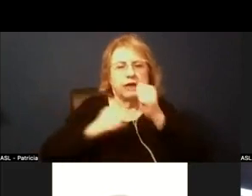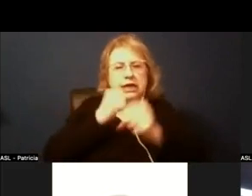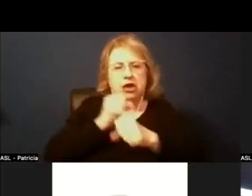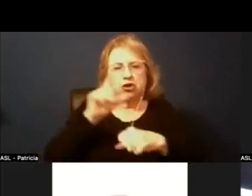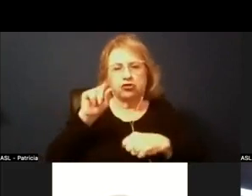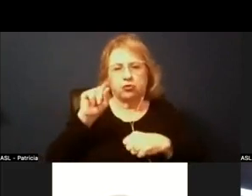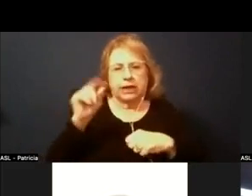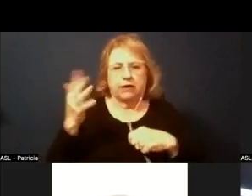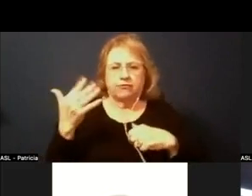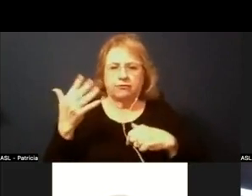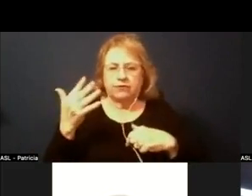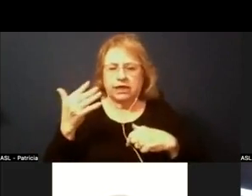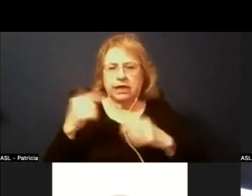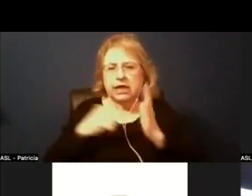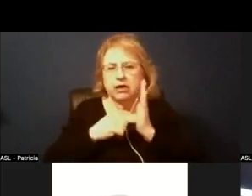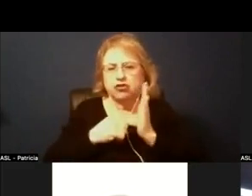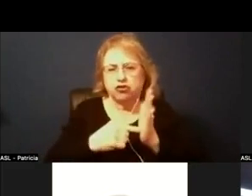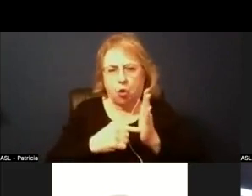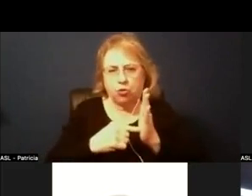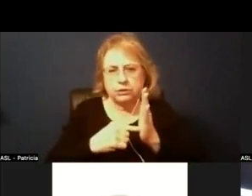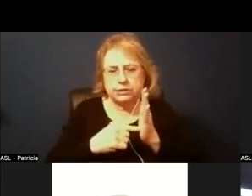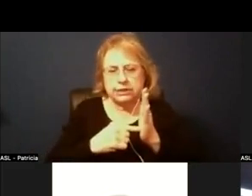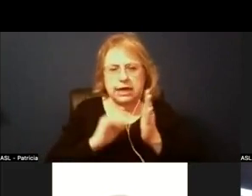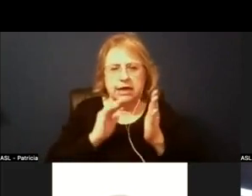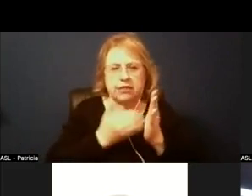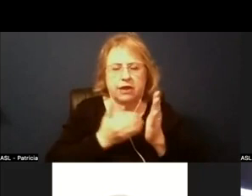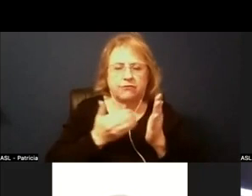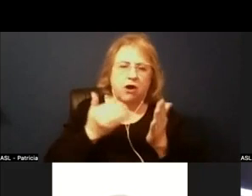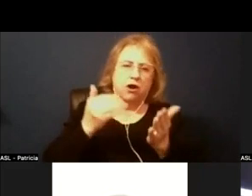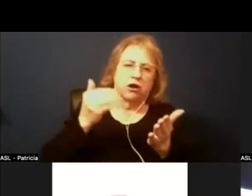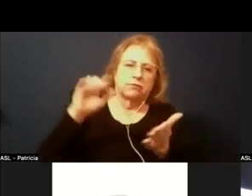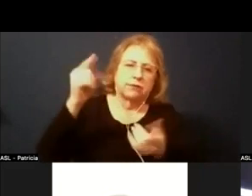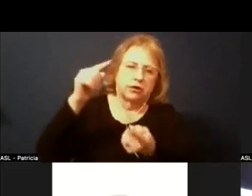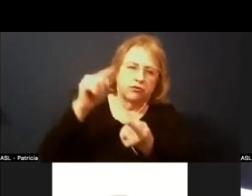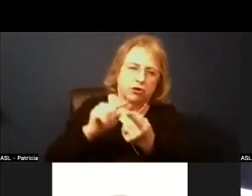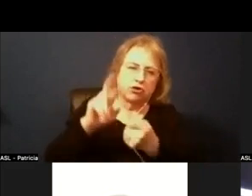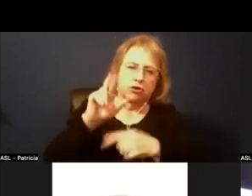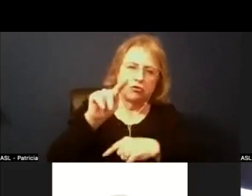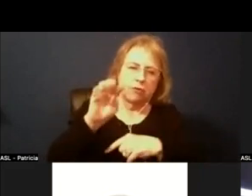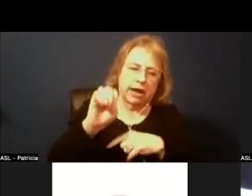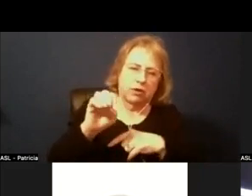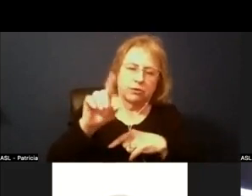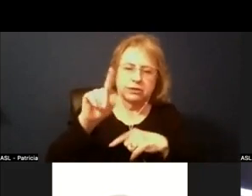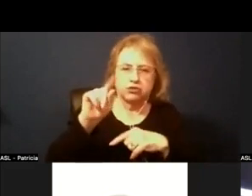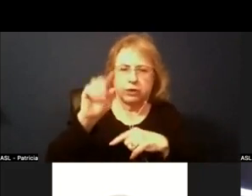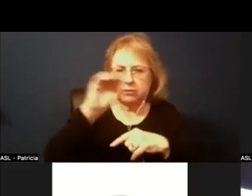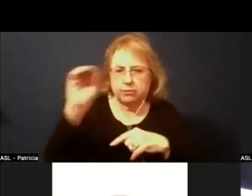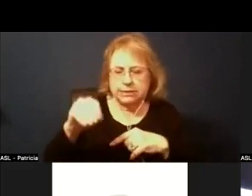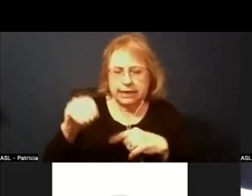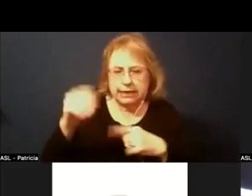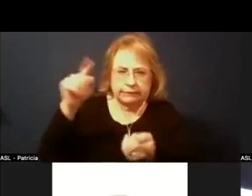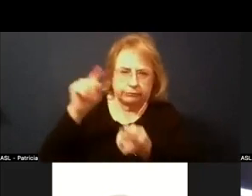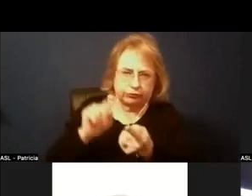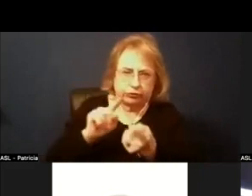what that shows is that if our attrition rate was let's say 20 uh and then we went down to 10 uh that really